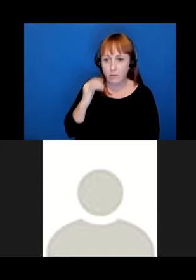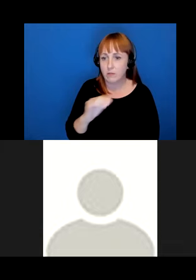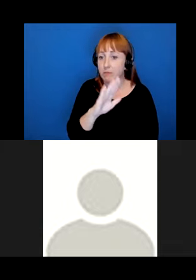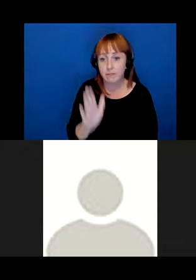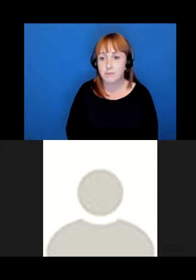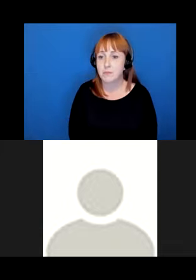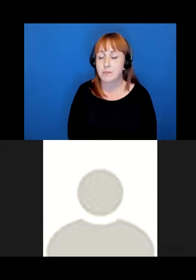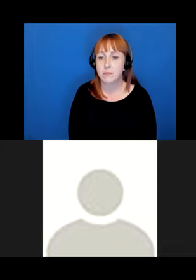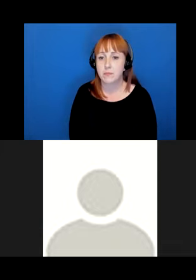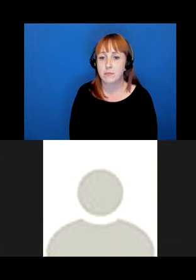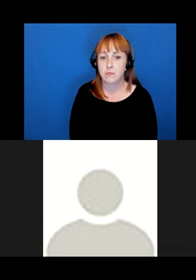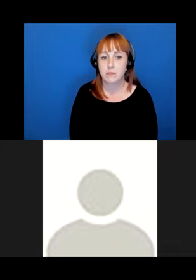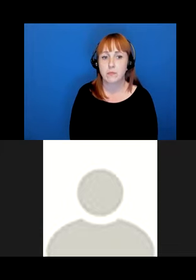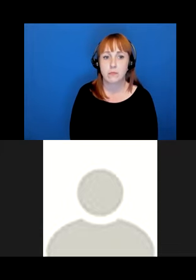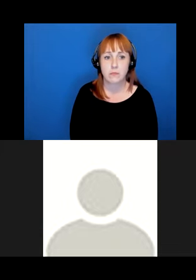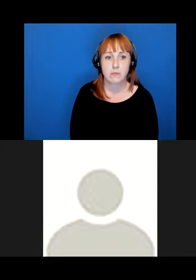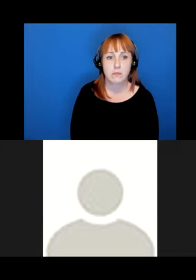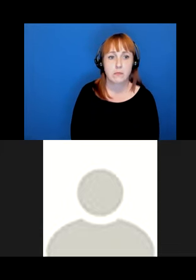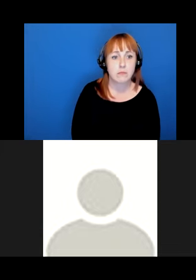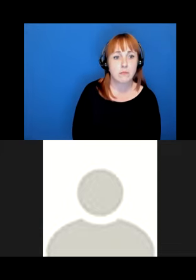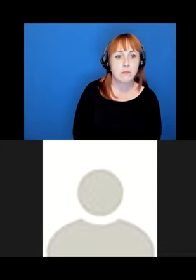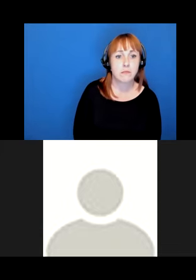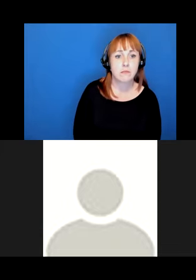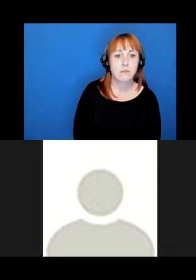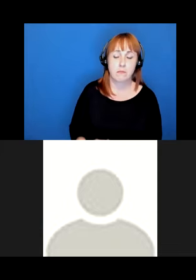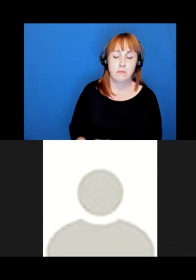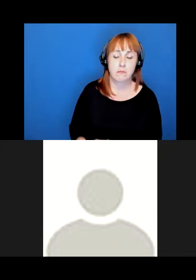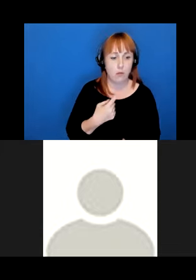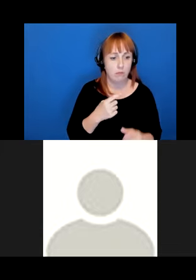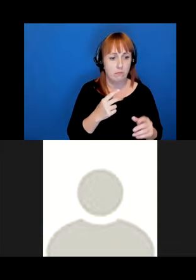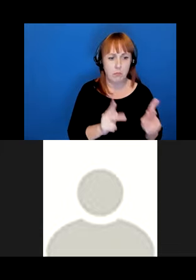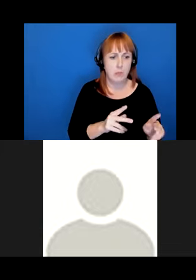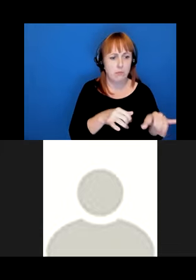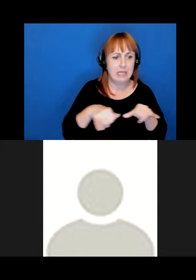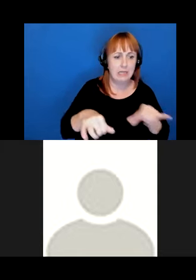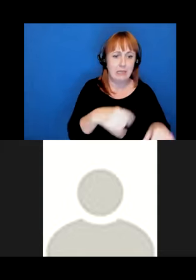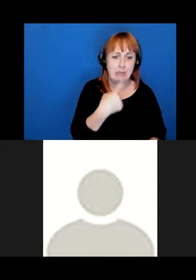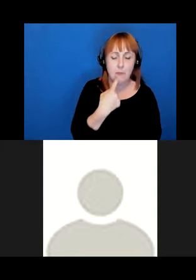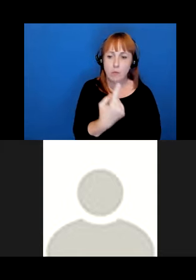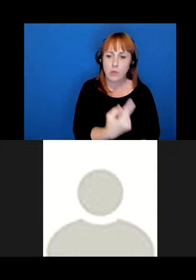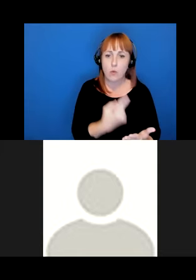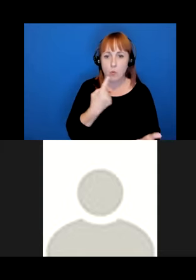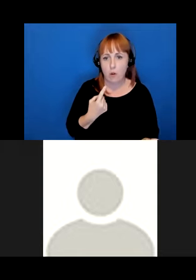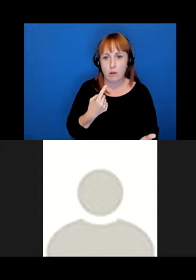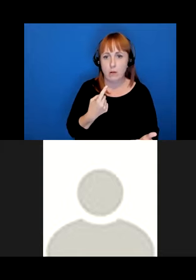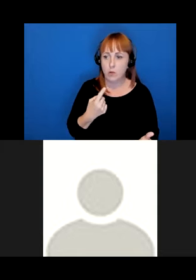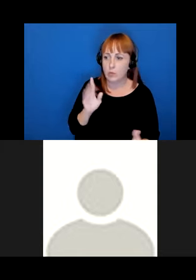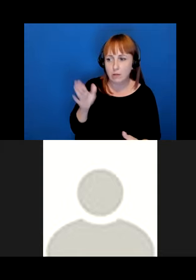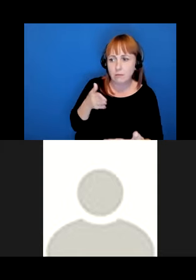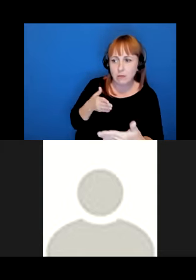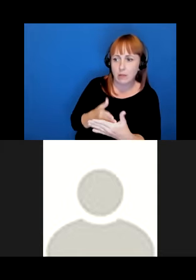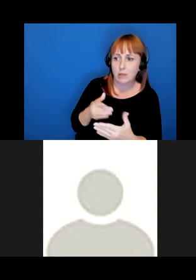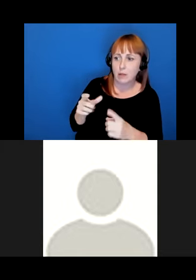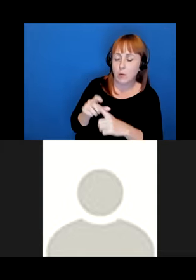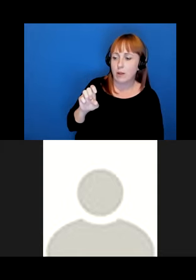I was one of several Nyamiya people who made this point and argued against the use of the term extinct in